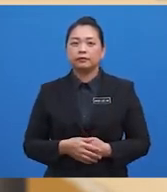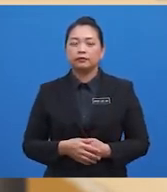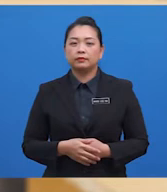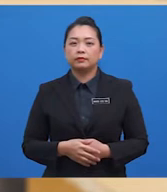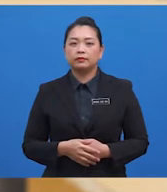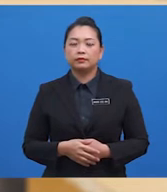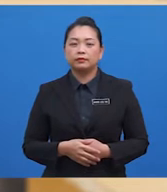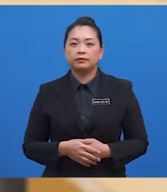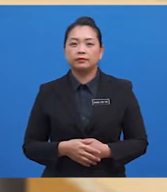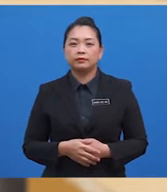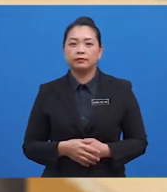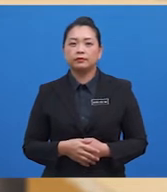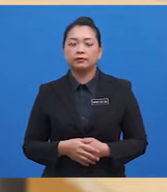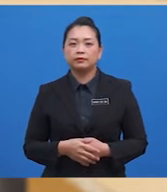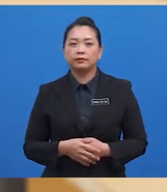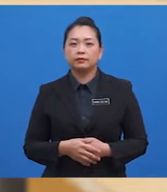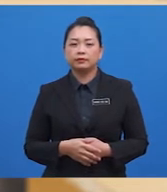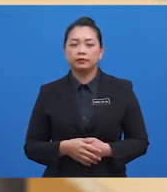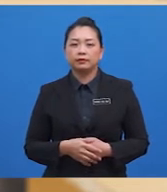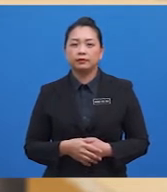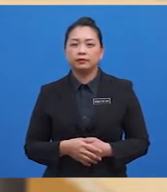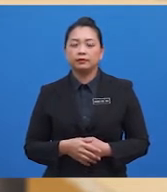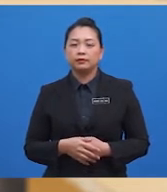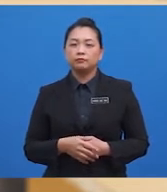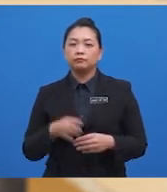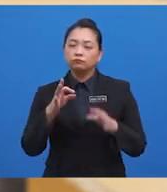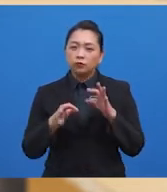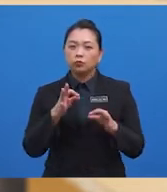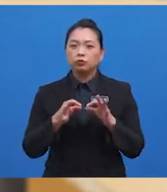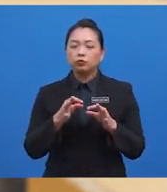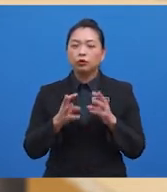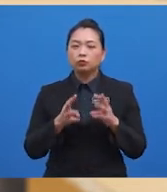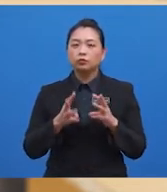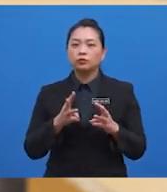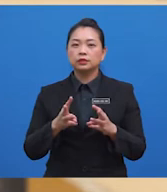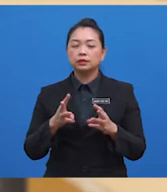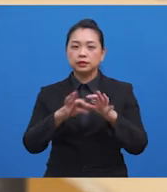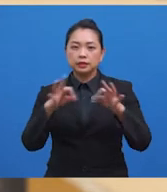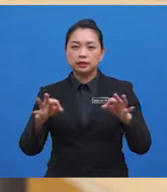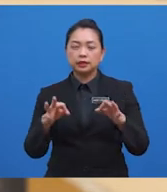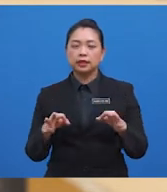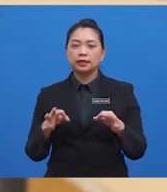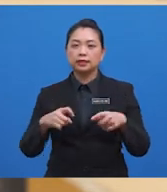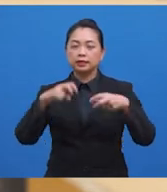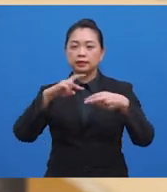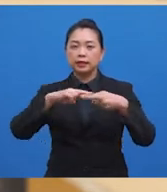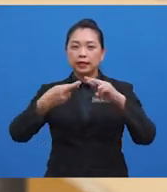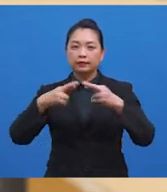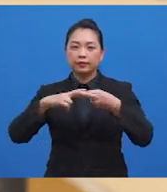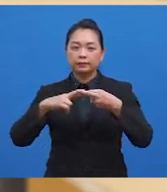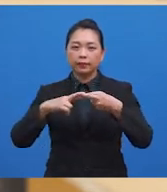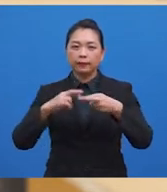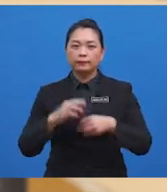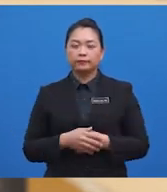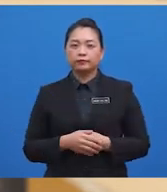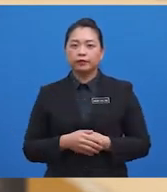which is not meant for this text. Although the topic within the statement is relevant, the clue is in the term used.